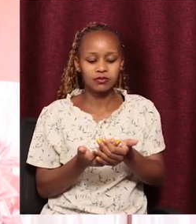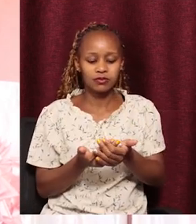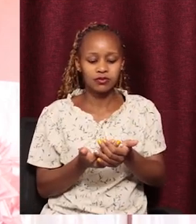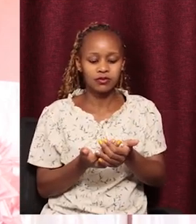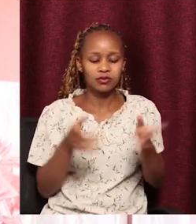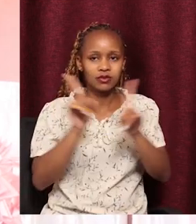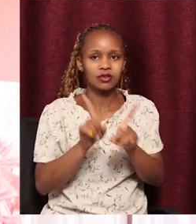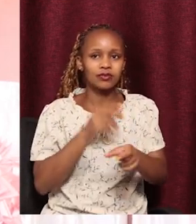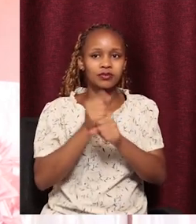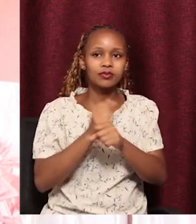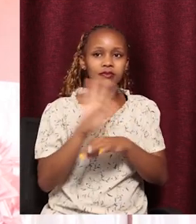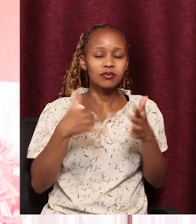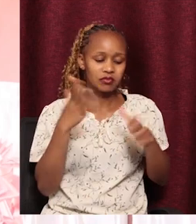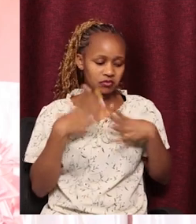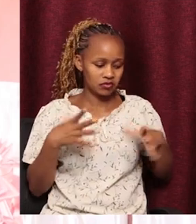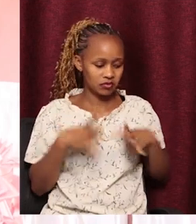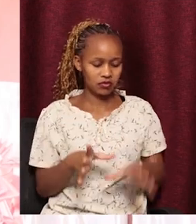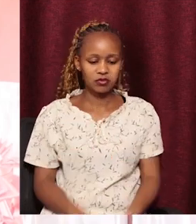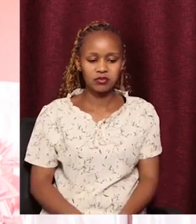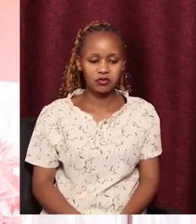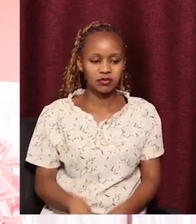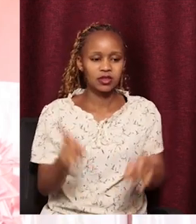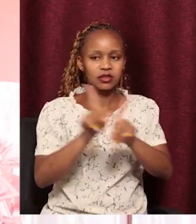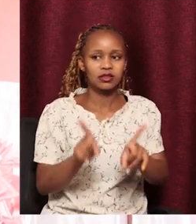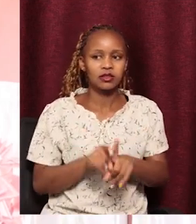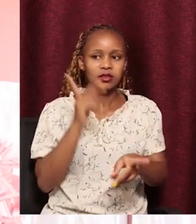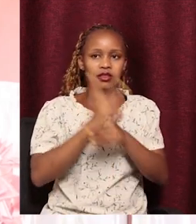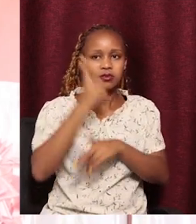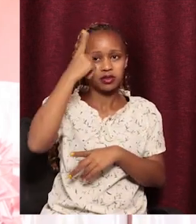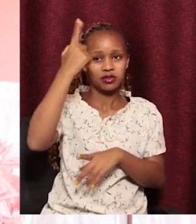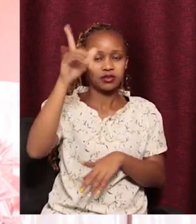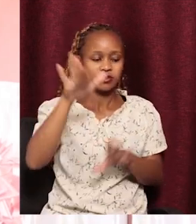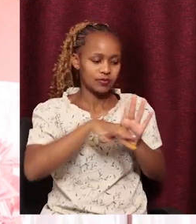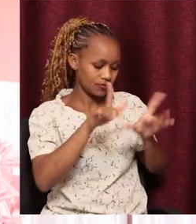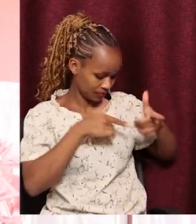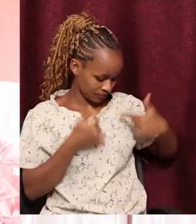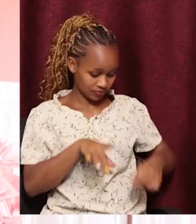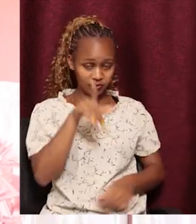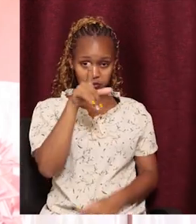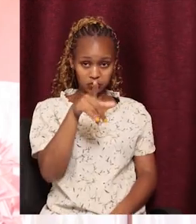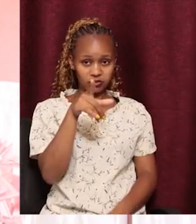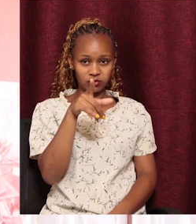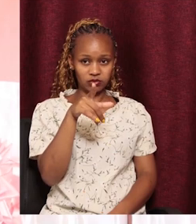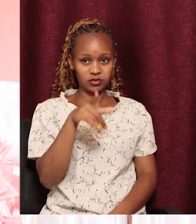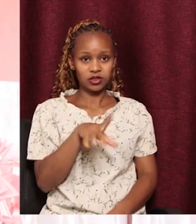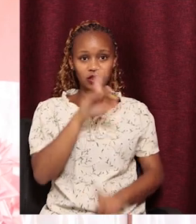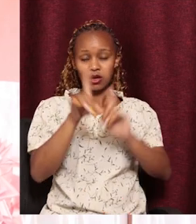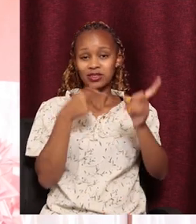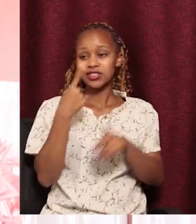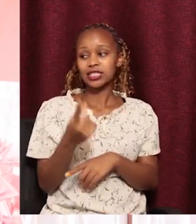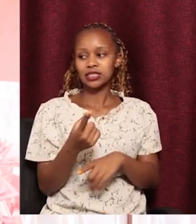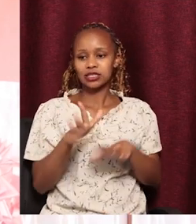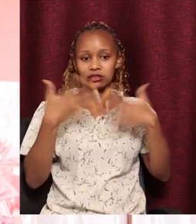the same he does to all those people, he will place a dream in your heart. But now the question